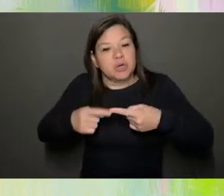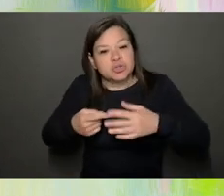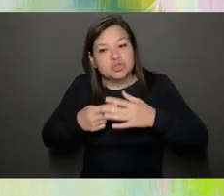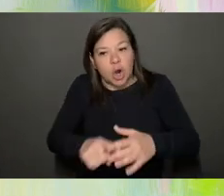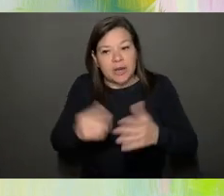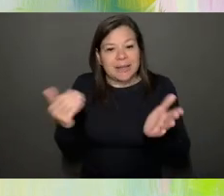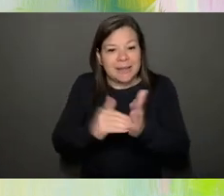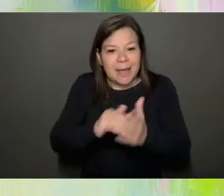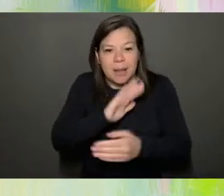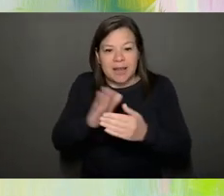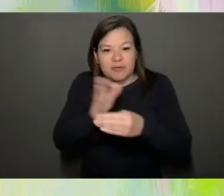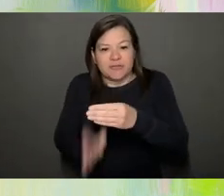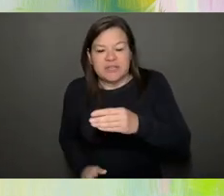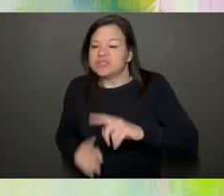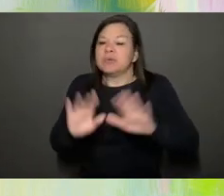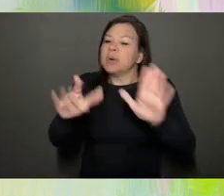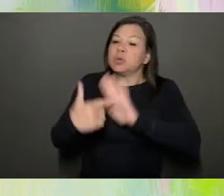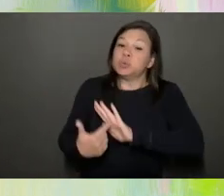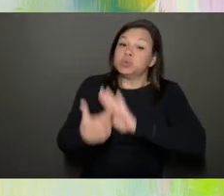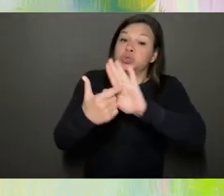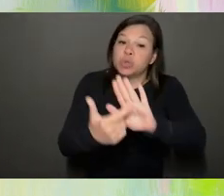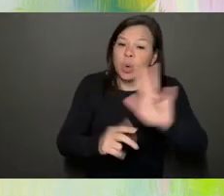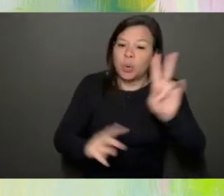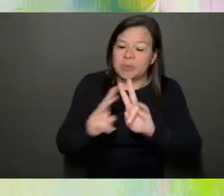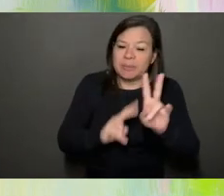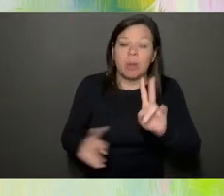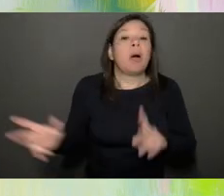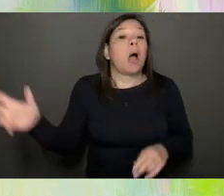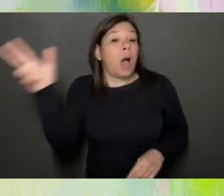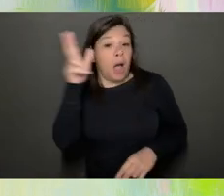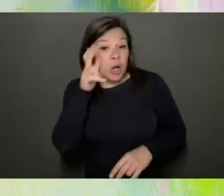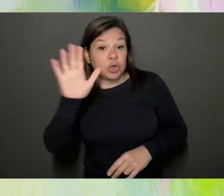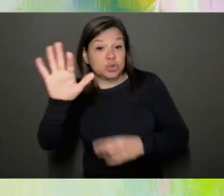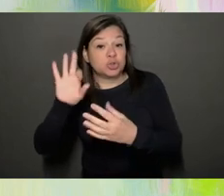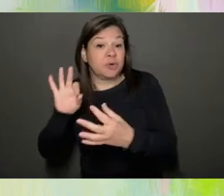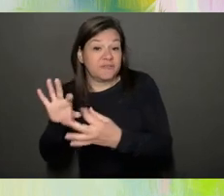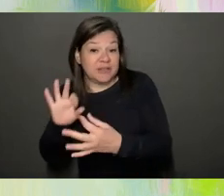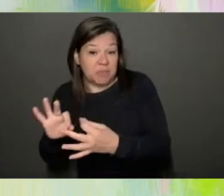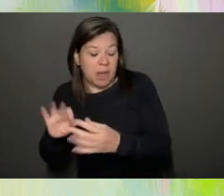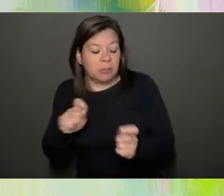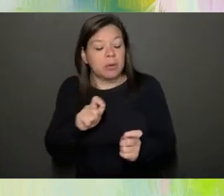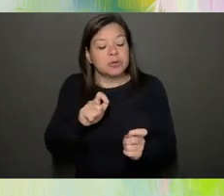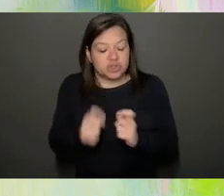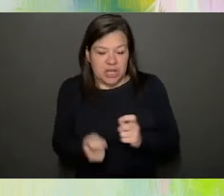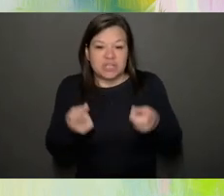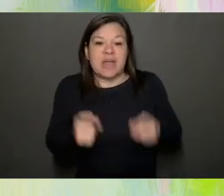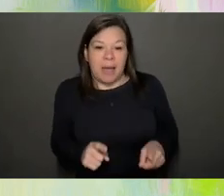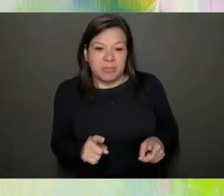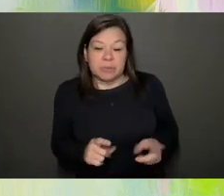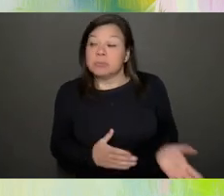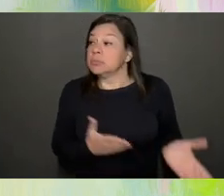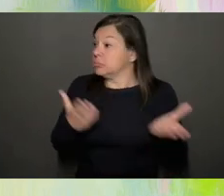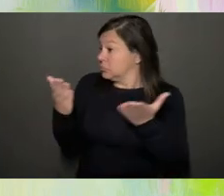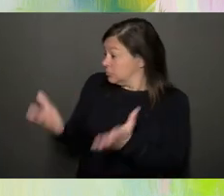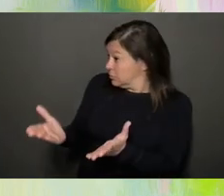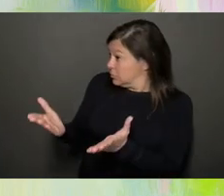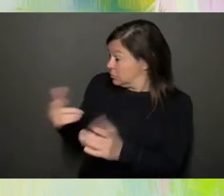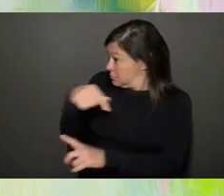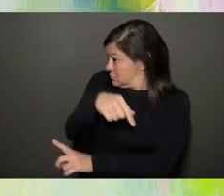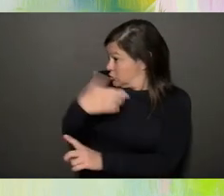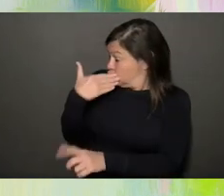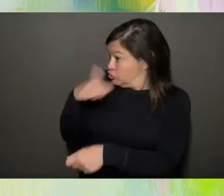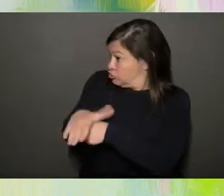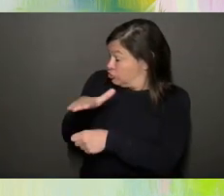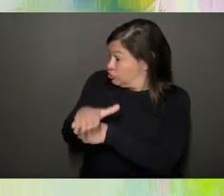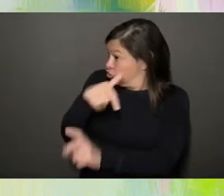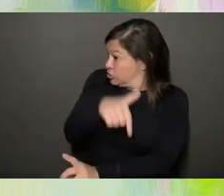you gave this feedback. We heard this feedback from this advisory board. We made this change. Then we go back to the advisory board and say, hey, we made this